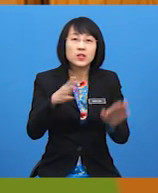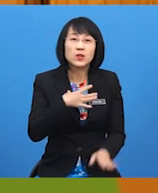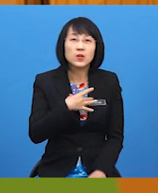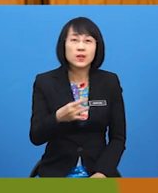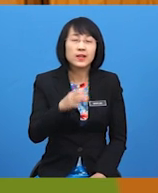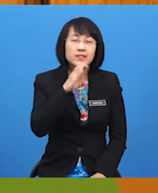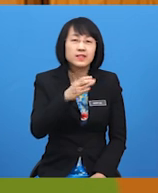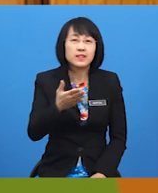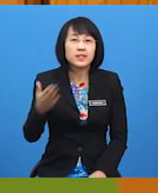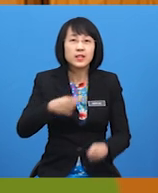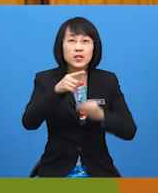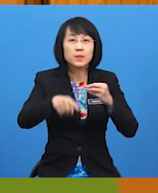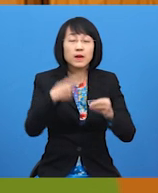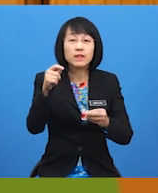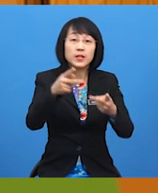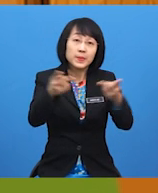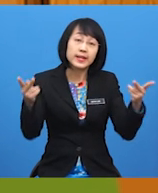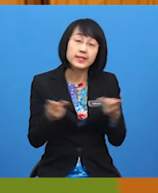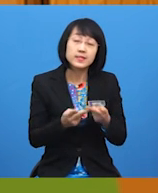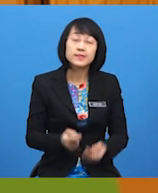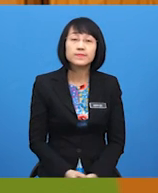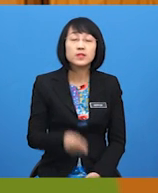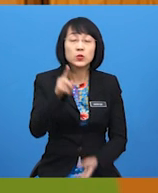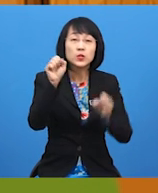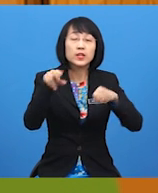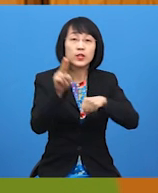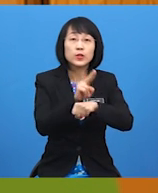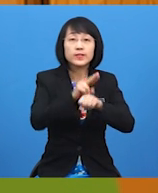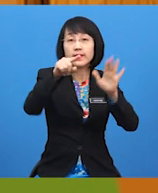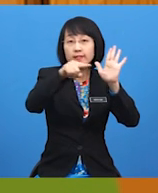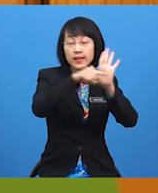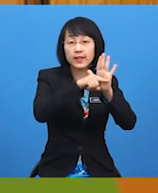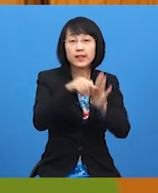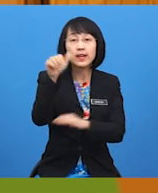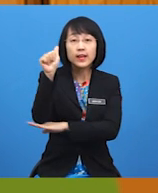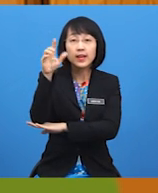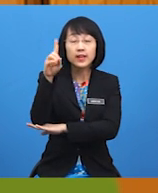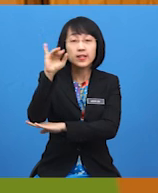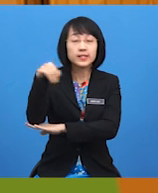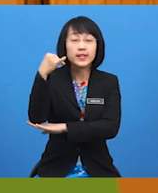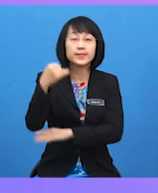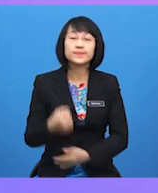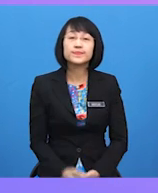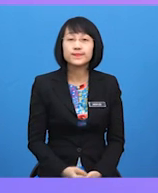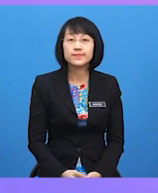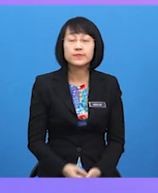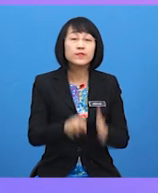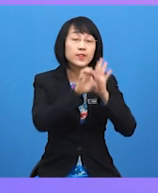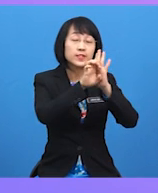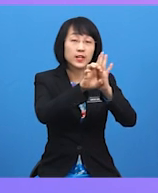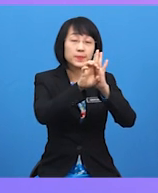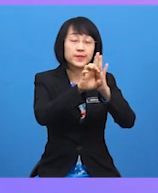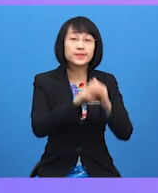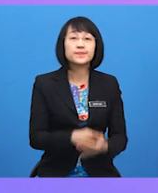certain things about the place? You can use negative adjectives. For example,